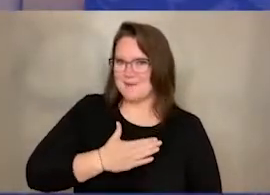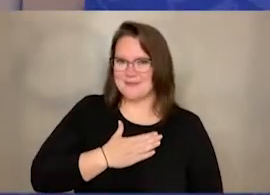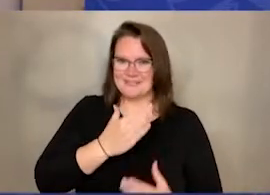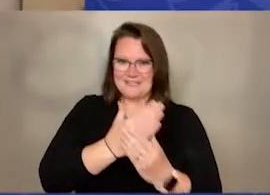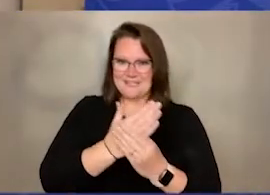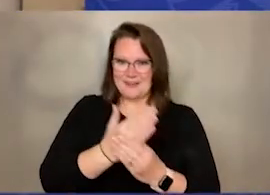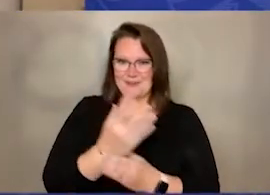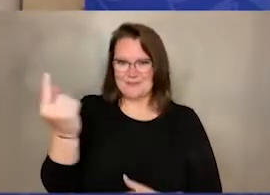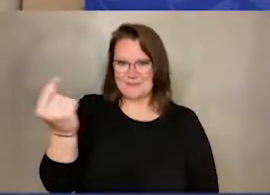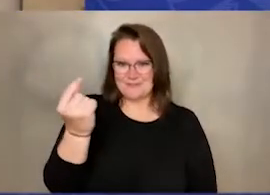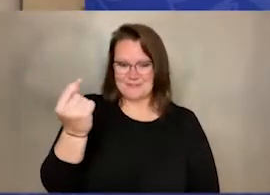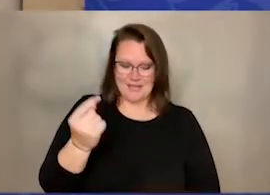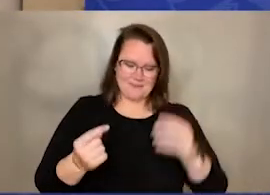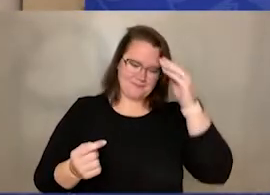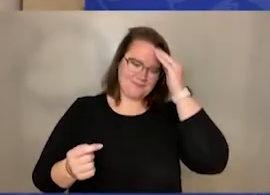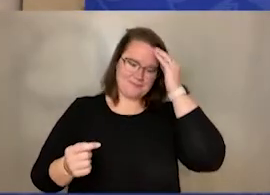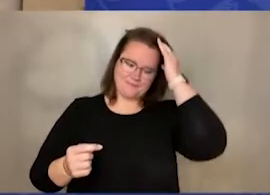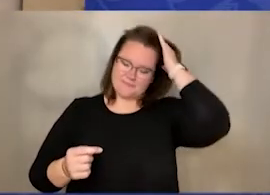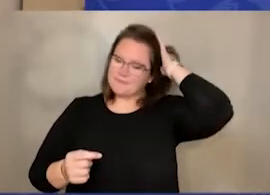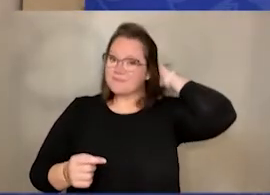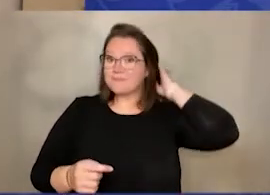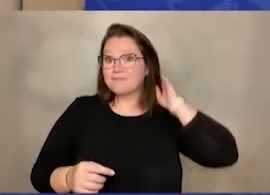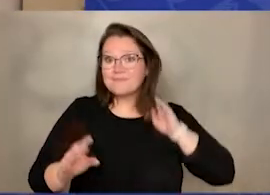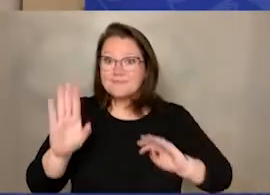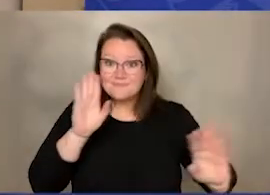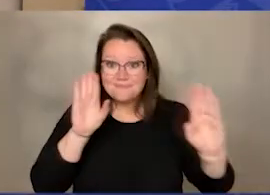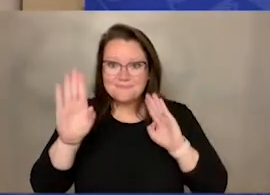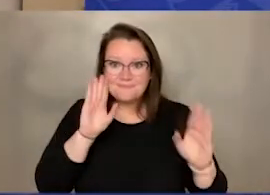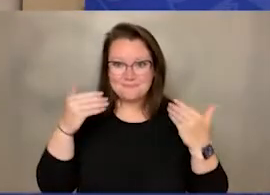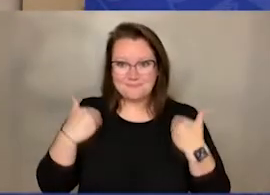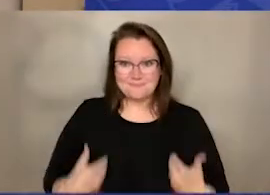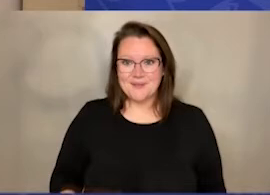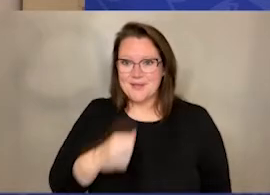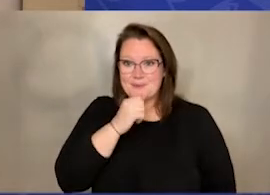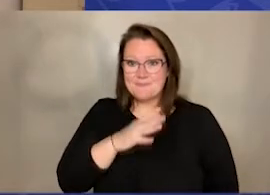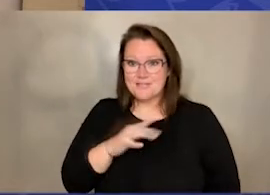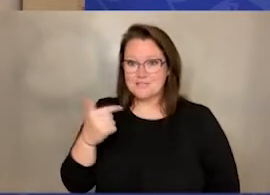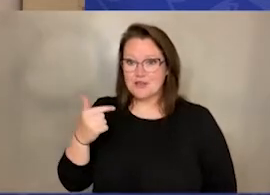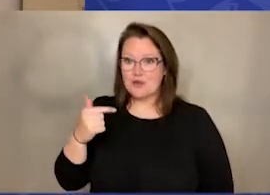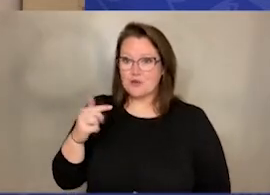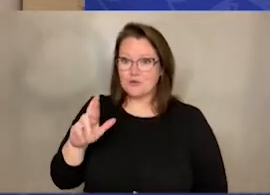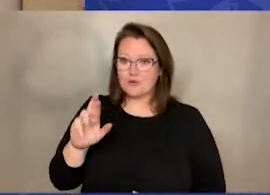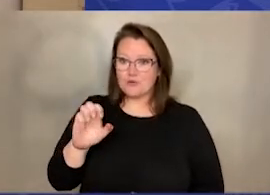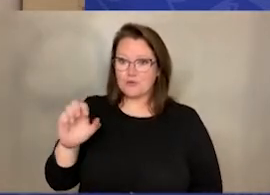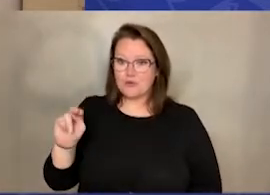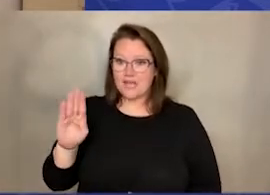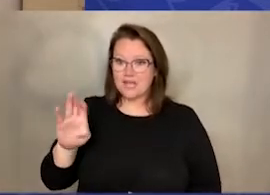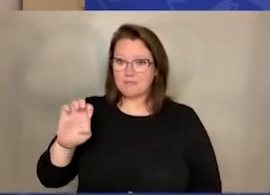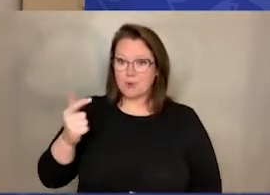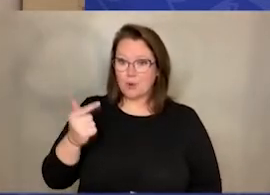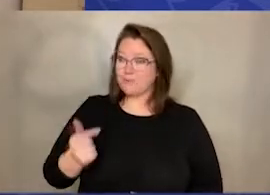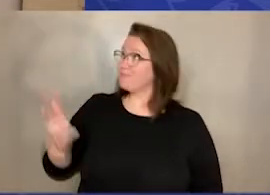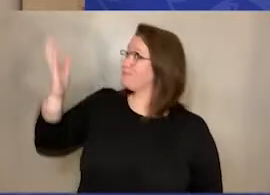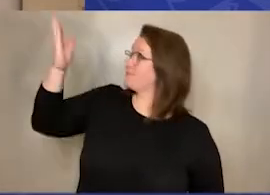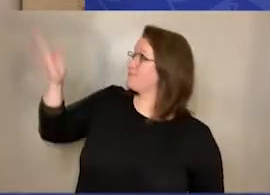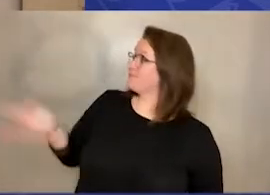Hi boys and girls. I'm Mrs. Greenberg and this is my class pet, Lucy the Guinea Pig. Today we're